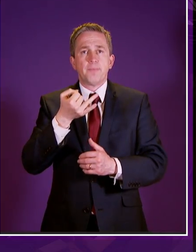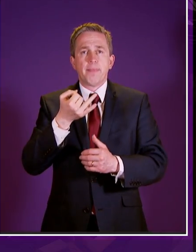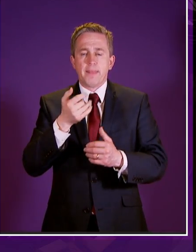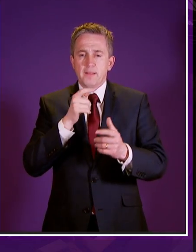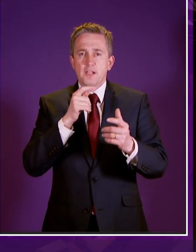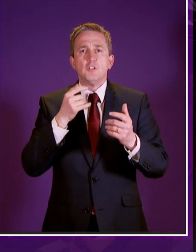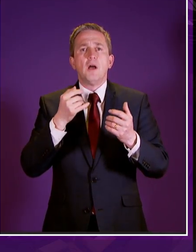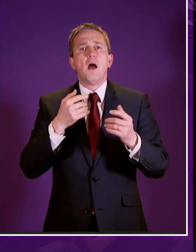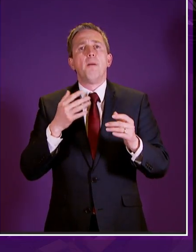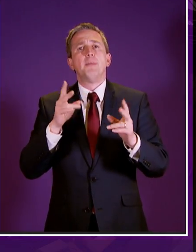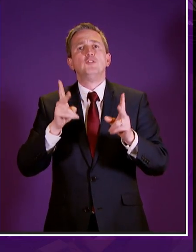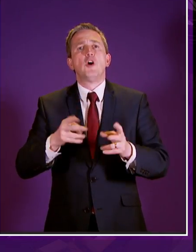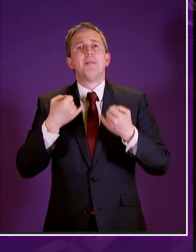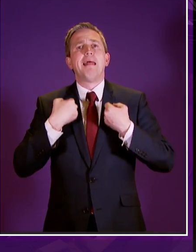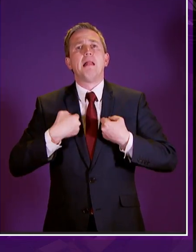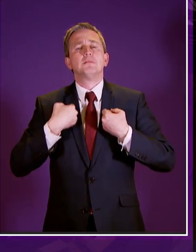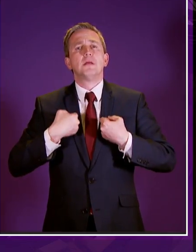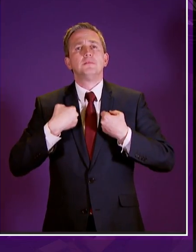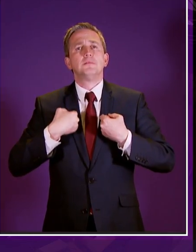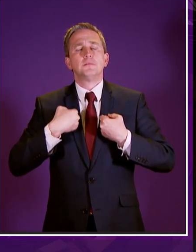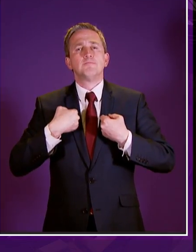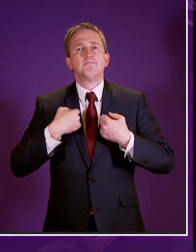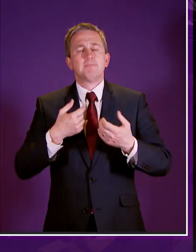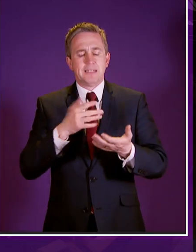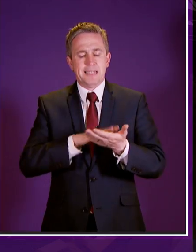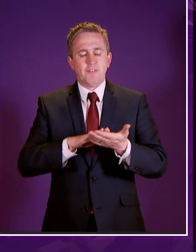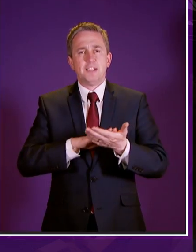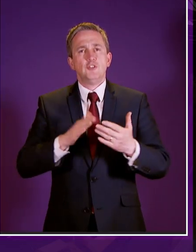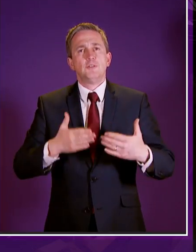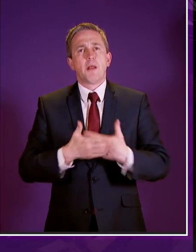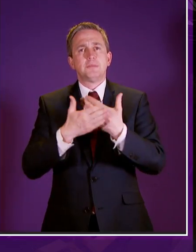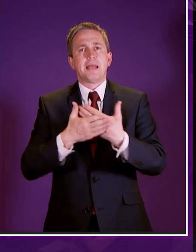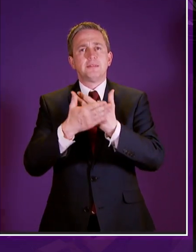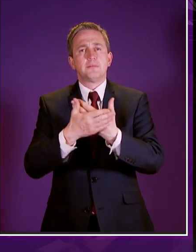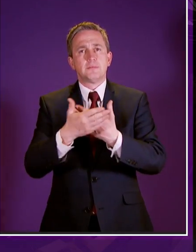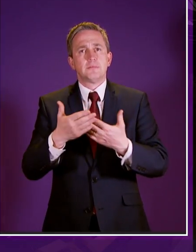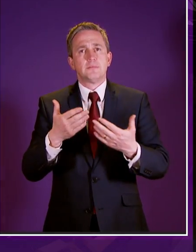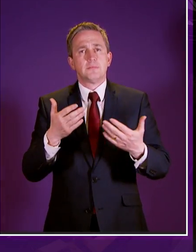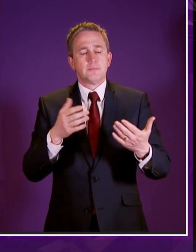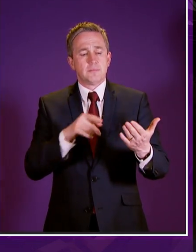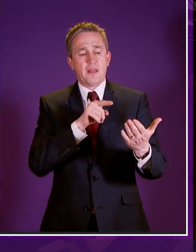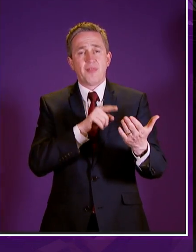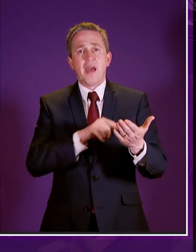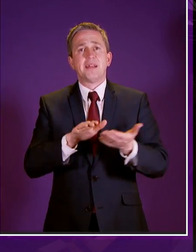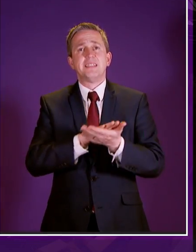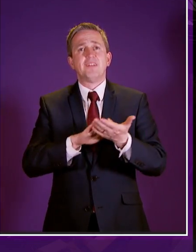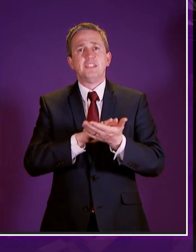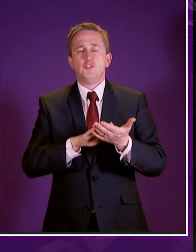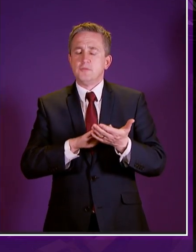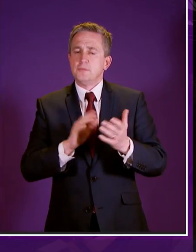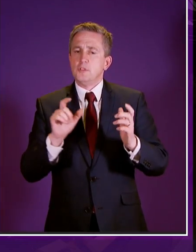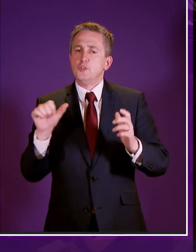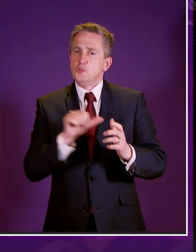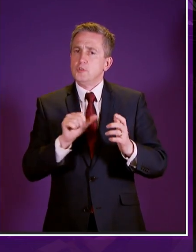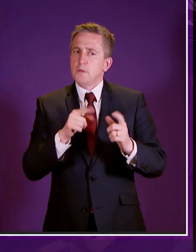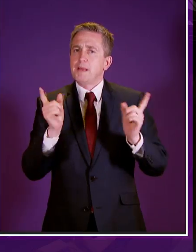terminal illness well very welcome as i said in the stage three amendment debate should make us a bit uneasy